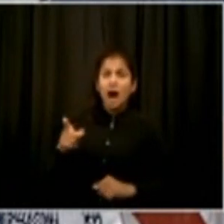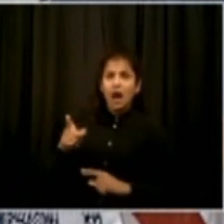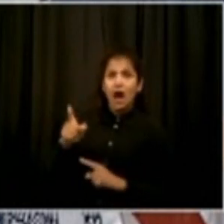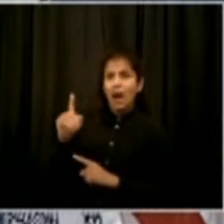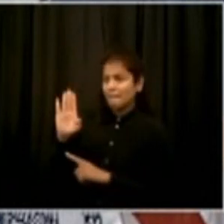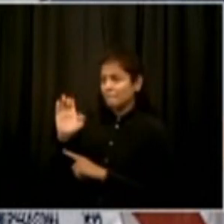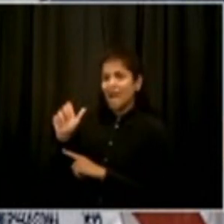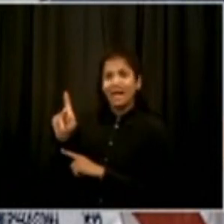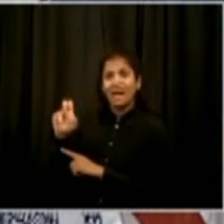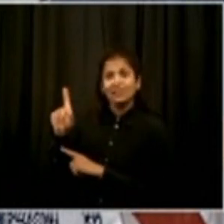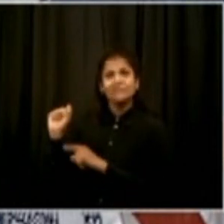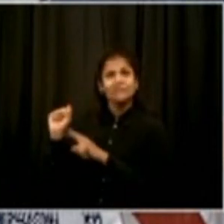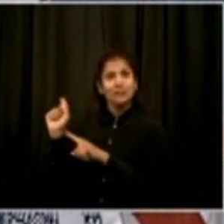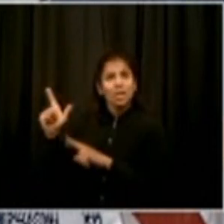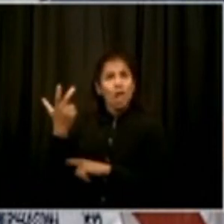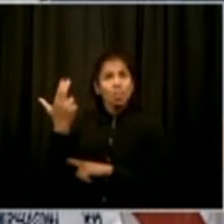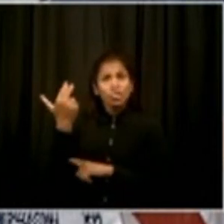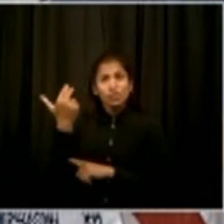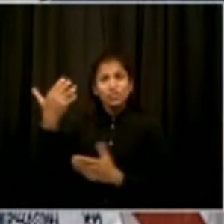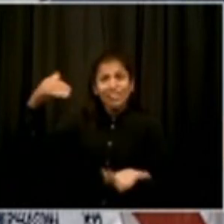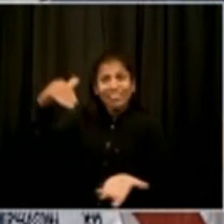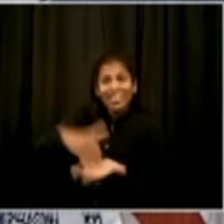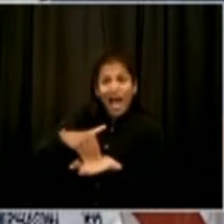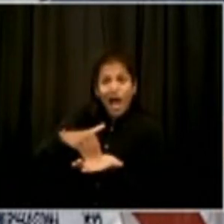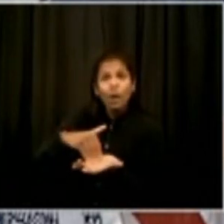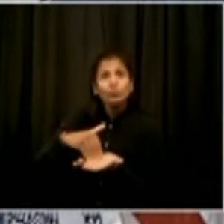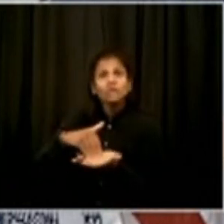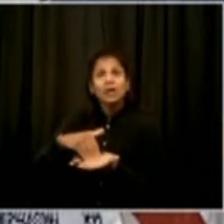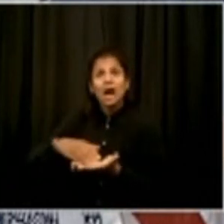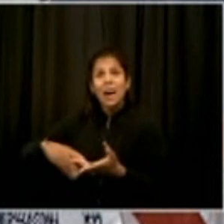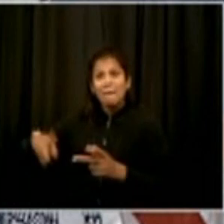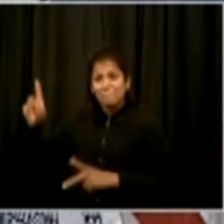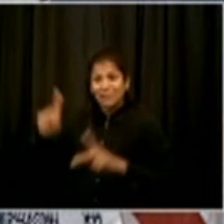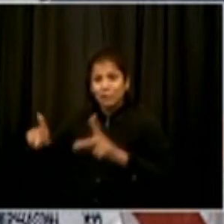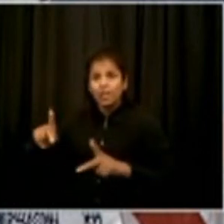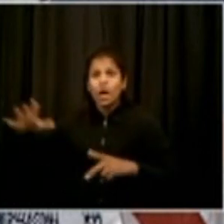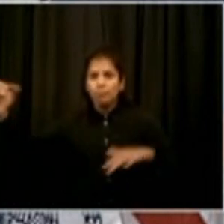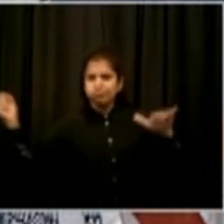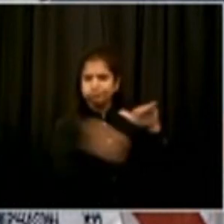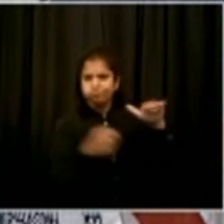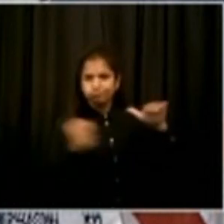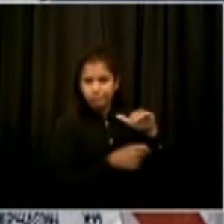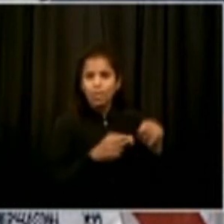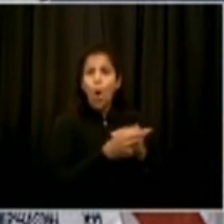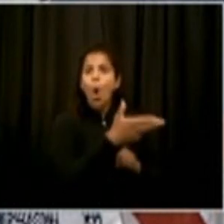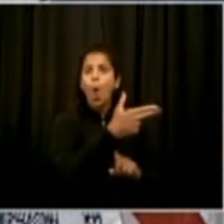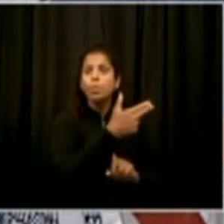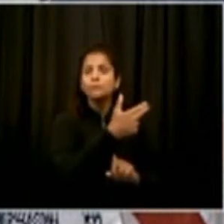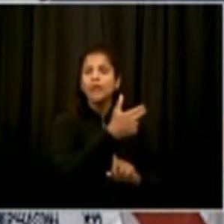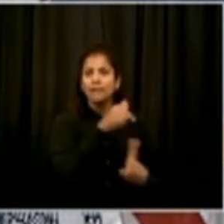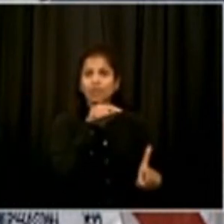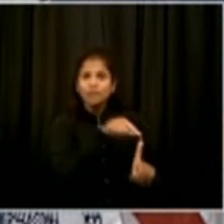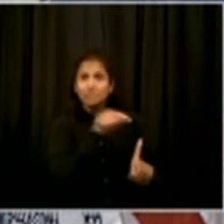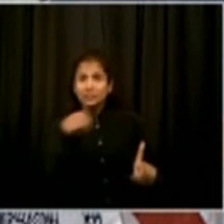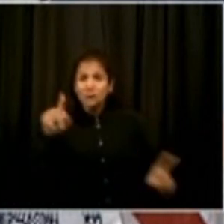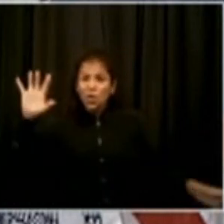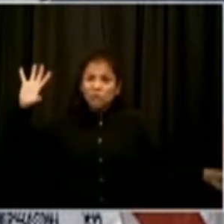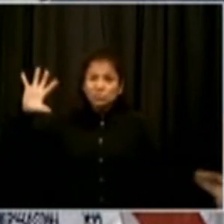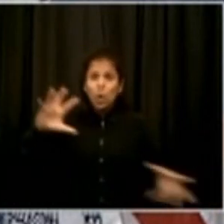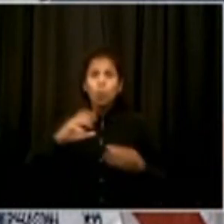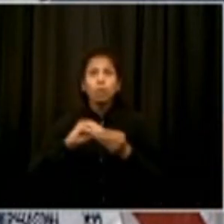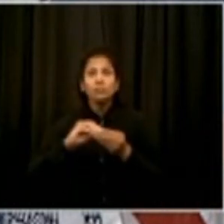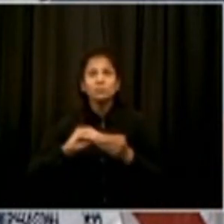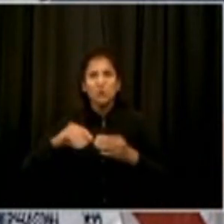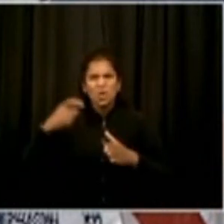is $237 a night with services. That's more than $1.5 million a night, $46 million a month. And it's a stopgap